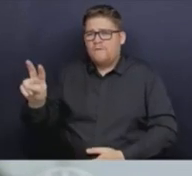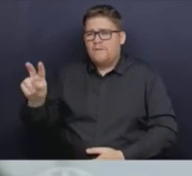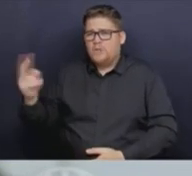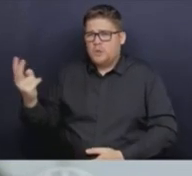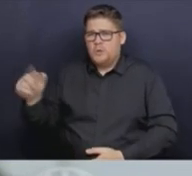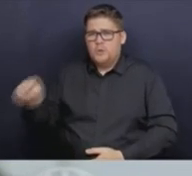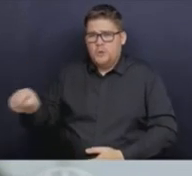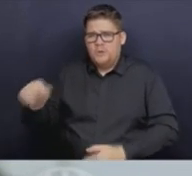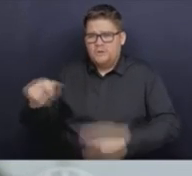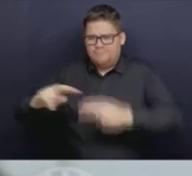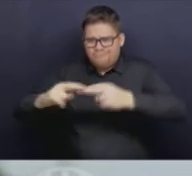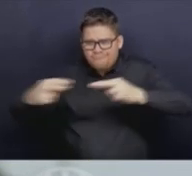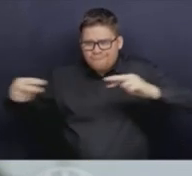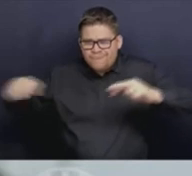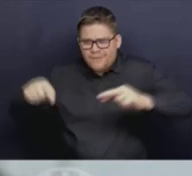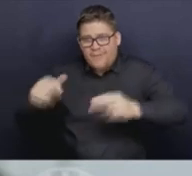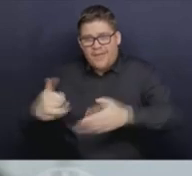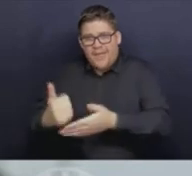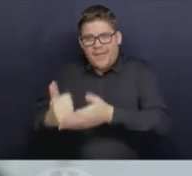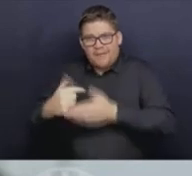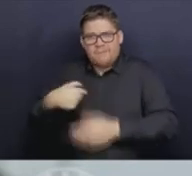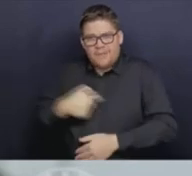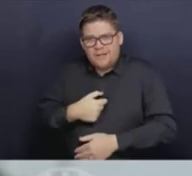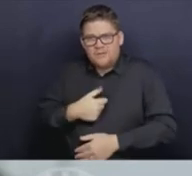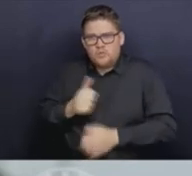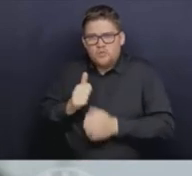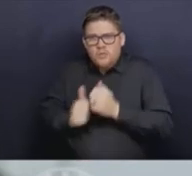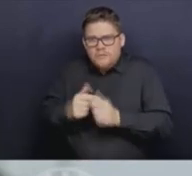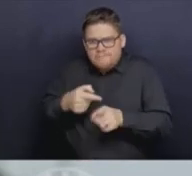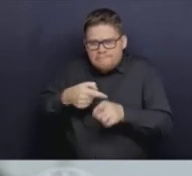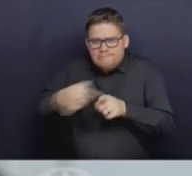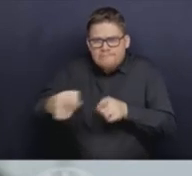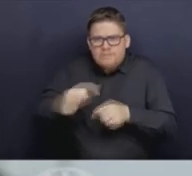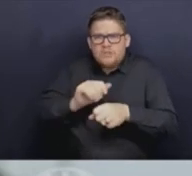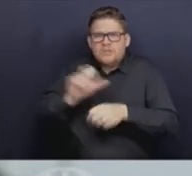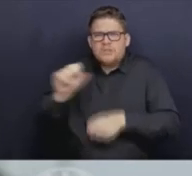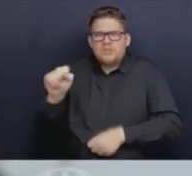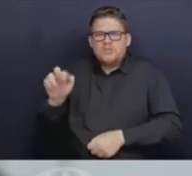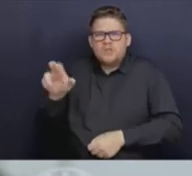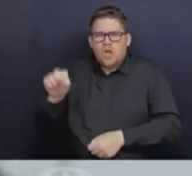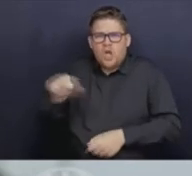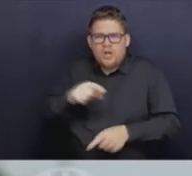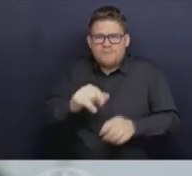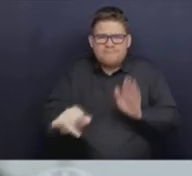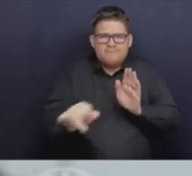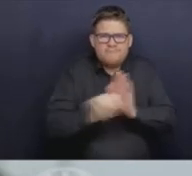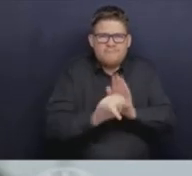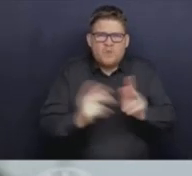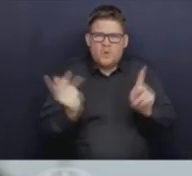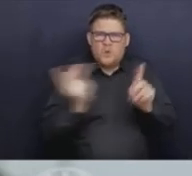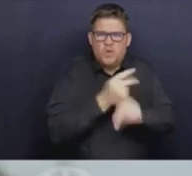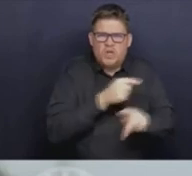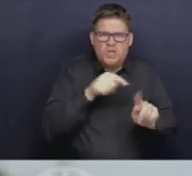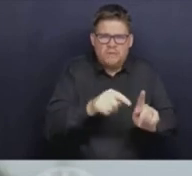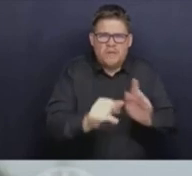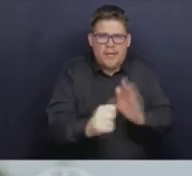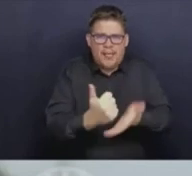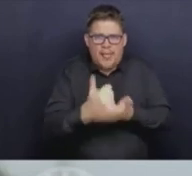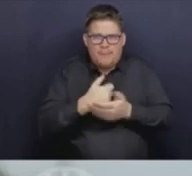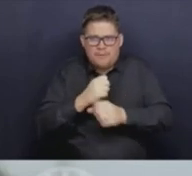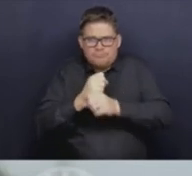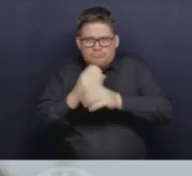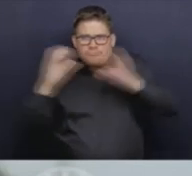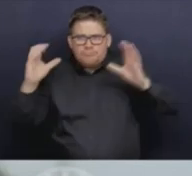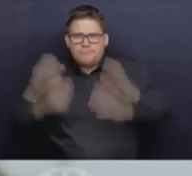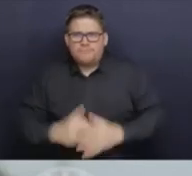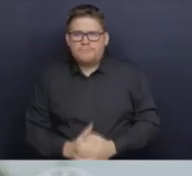severe illness. So we really want to make sure anybody who's in hospital, particularly because of COVID, but we test anybody who's been